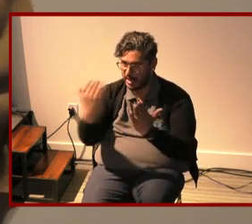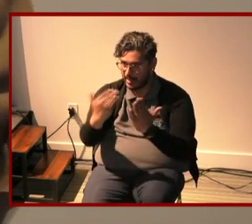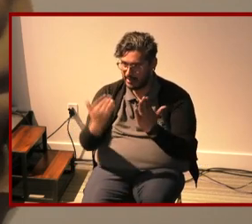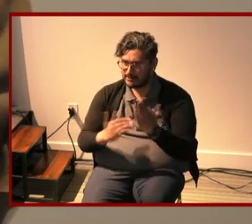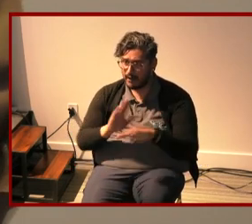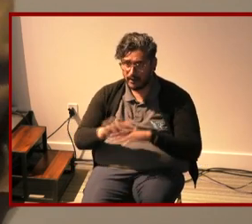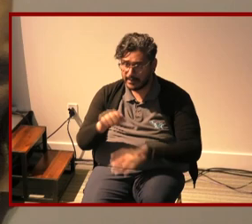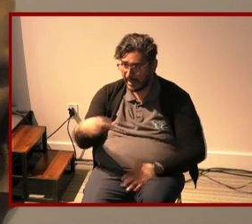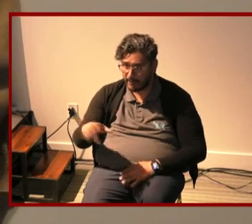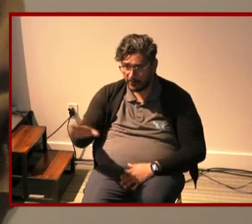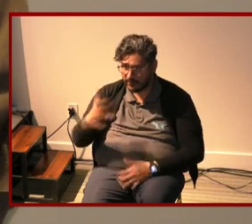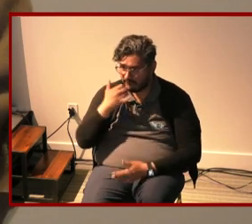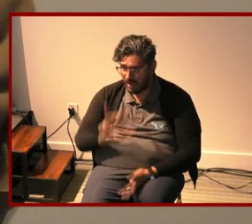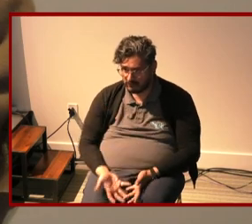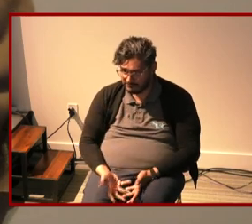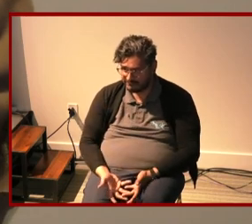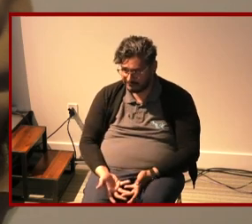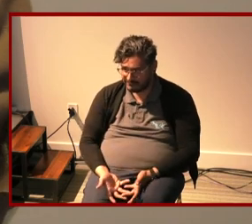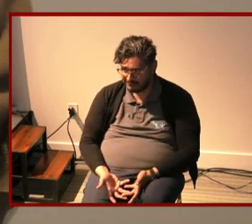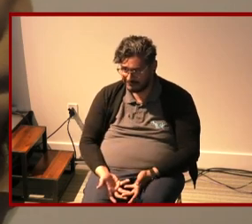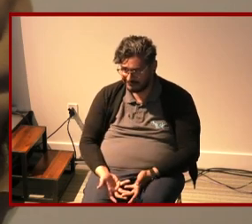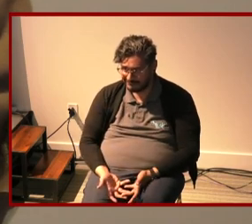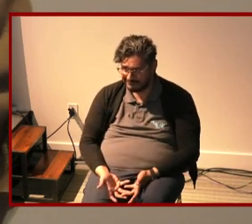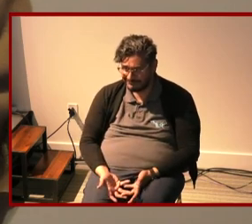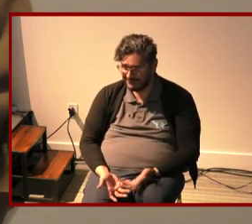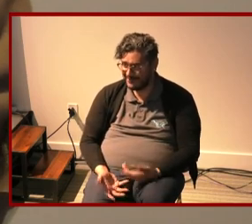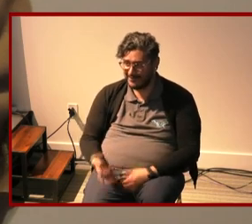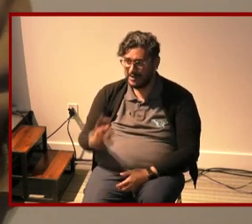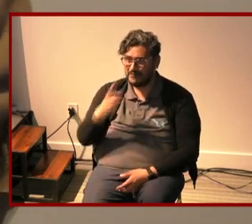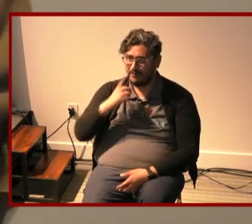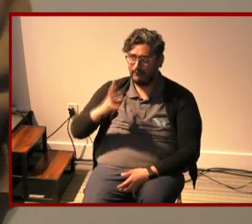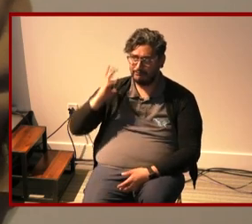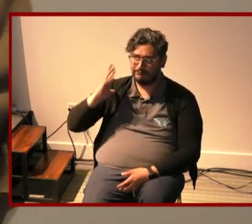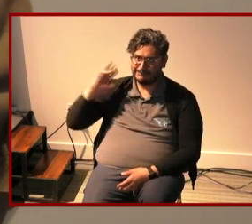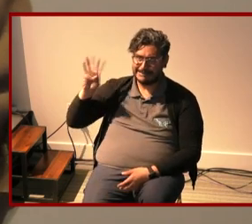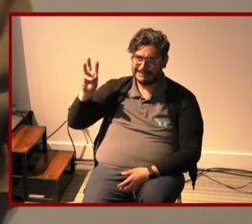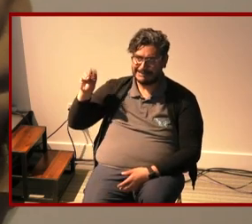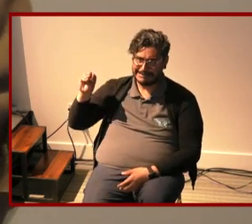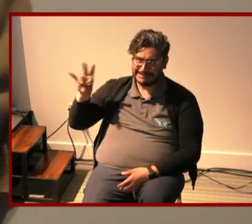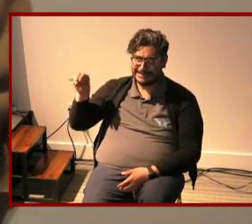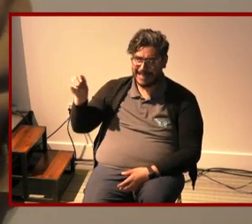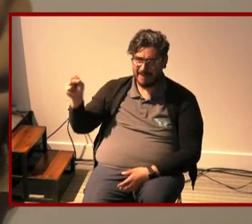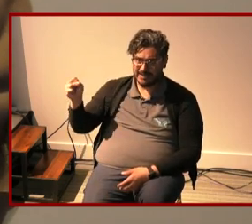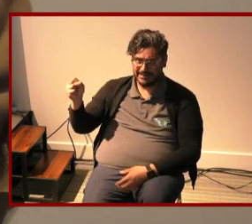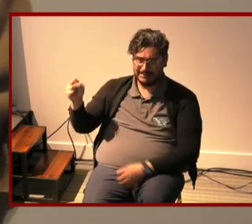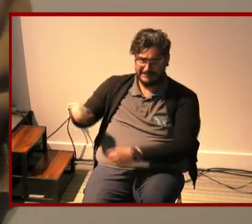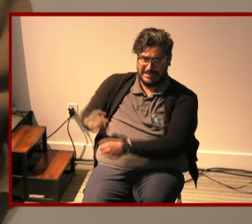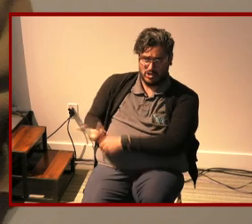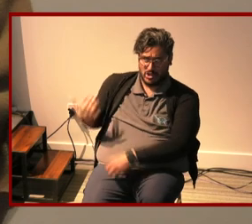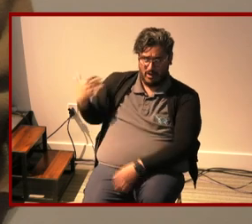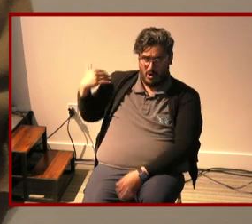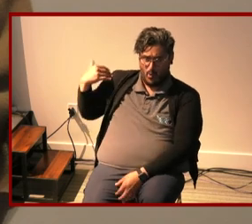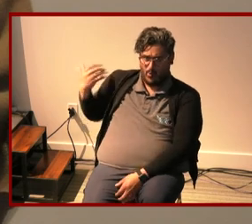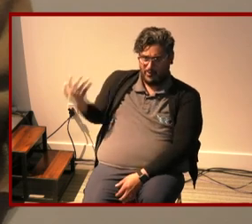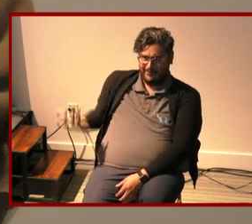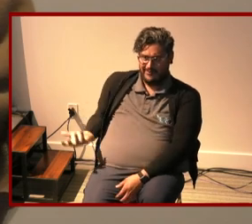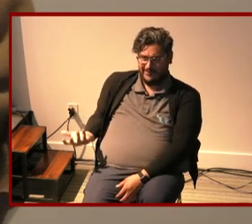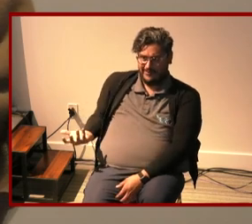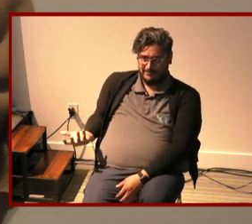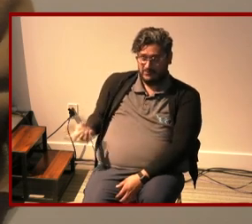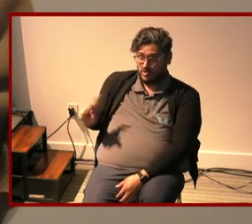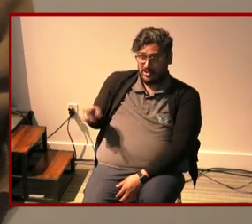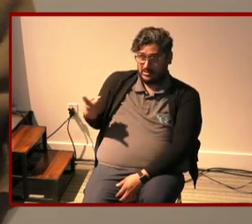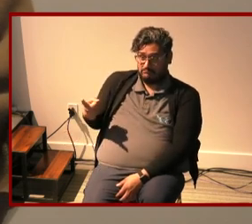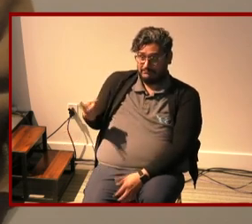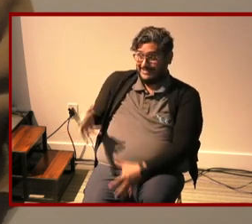an app on their phone to this sort of 60 70 years ago um could kind of take it or leave it